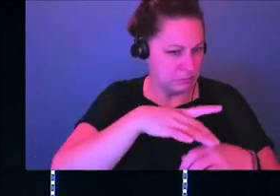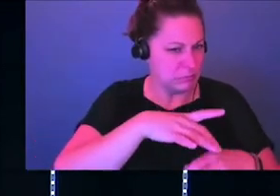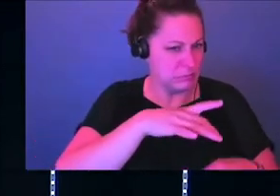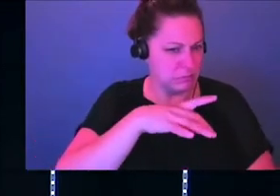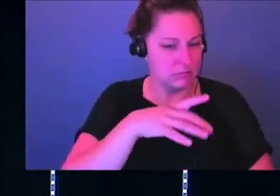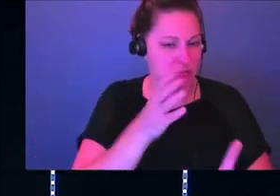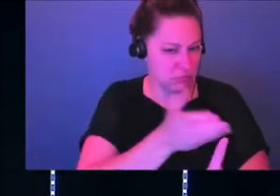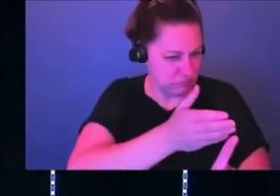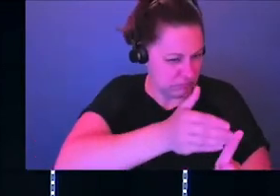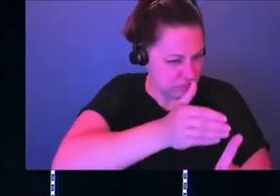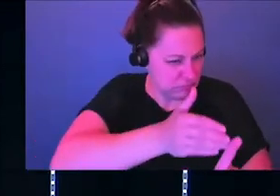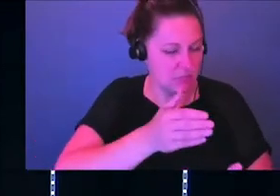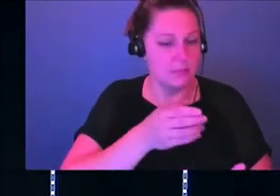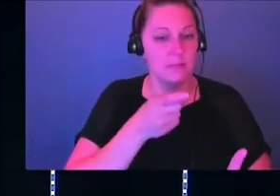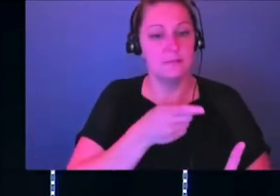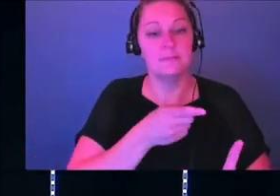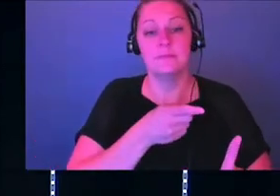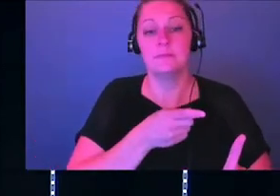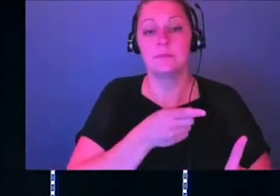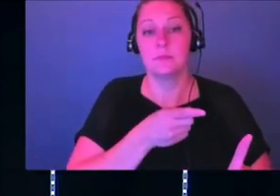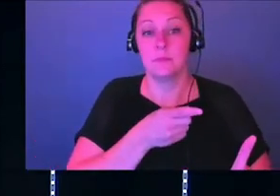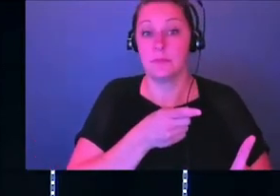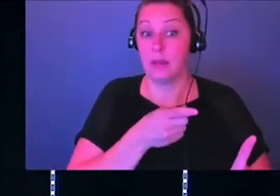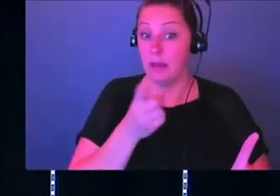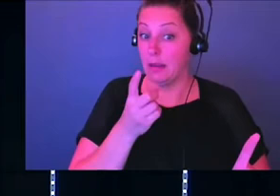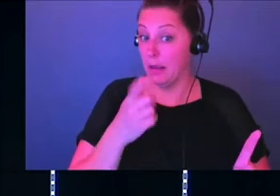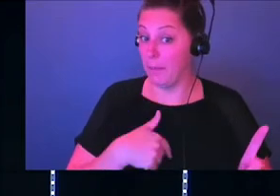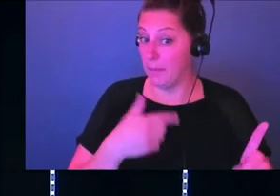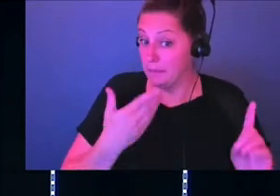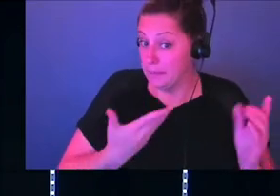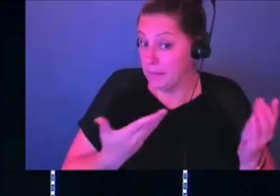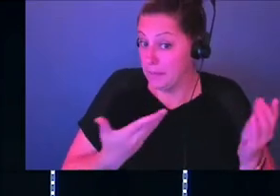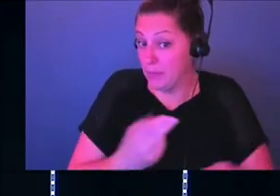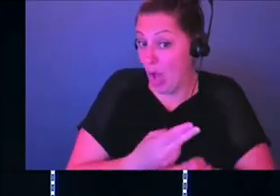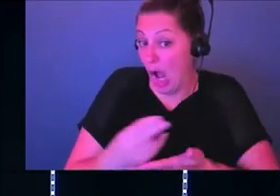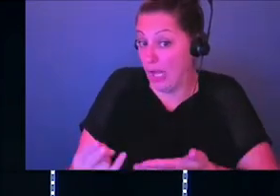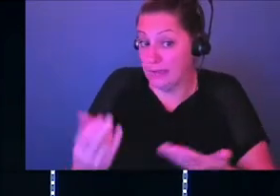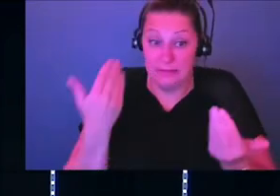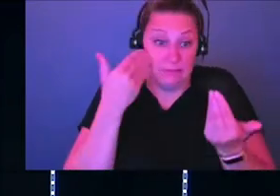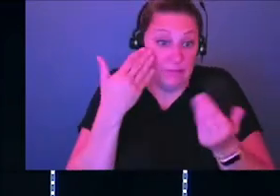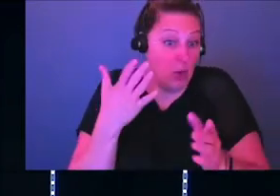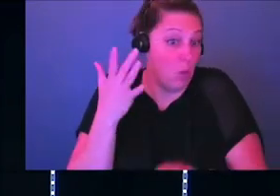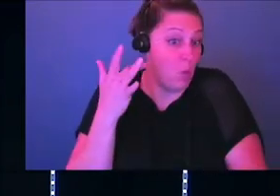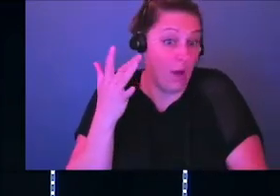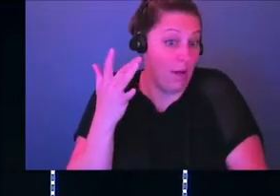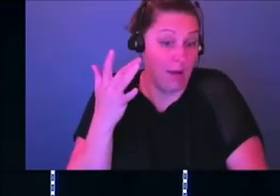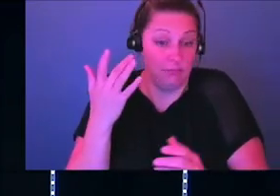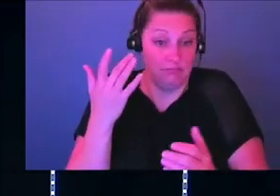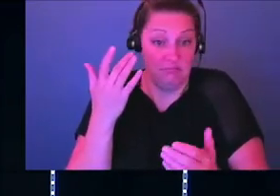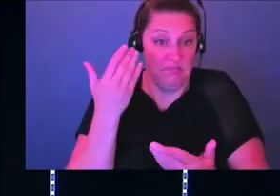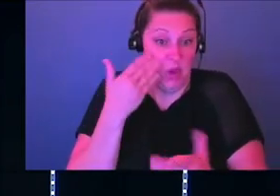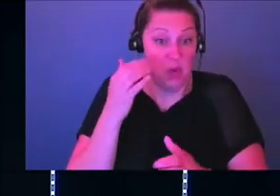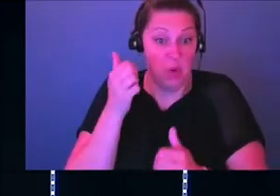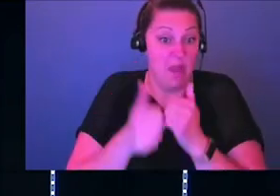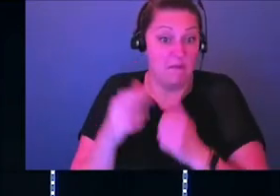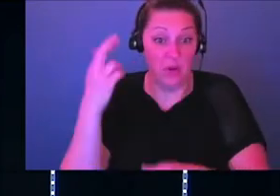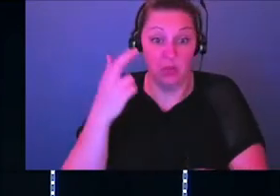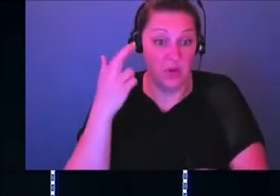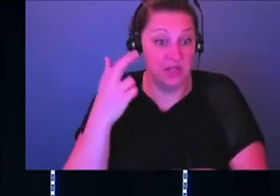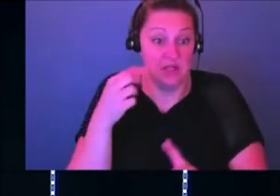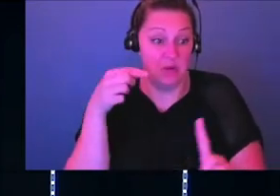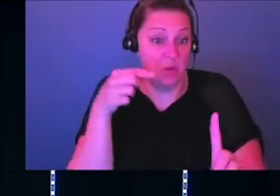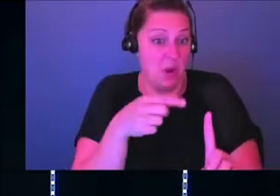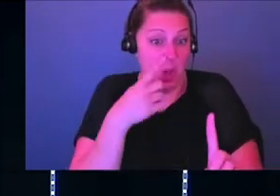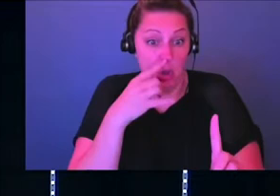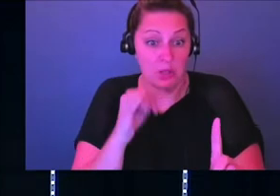just part of that. And I'll be upfront with you, okay? Truthfully, I don't know every reason in regards to this scripture or what this